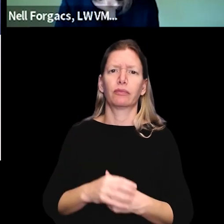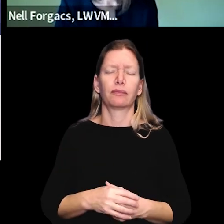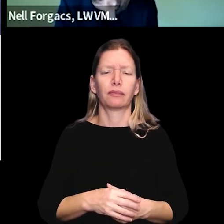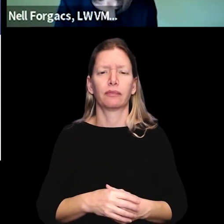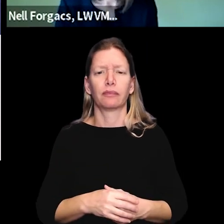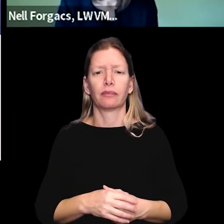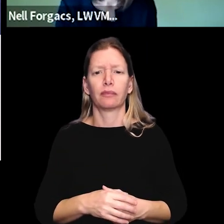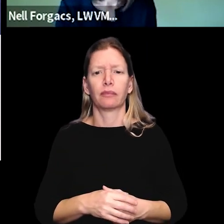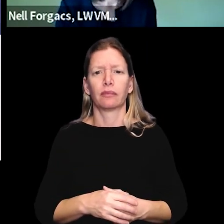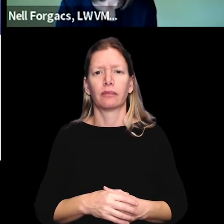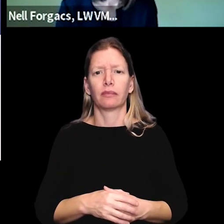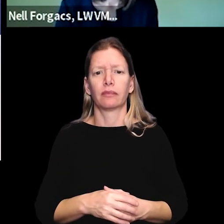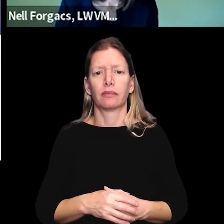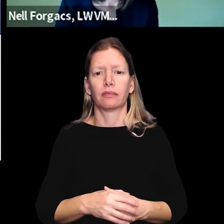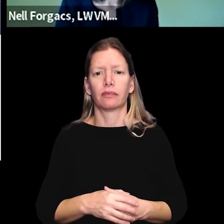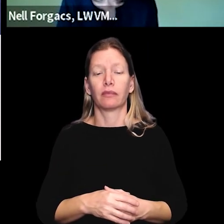coalition.